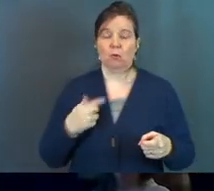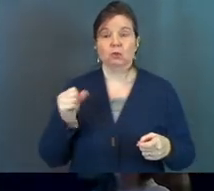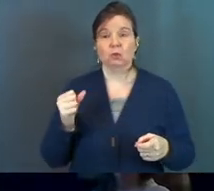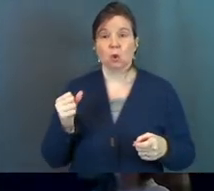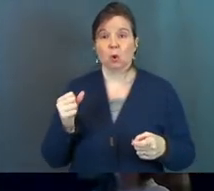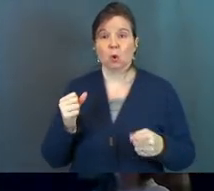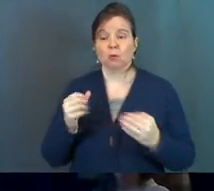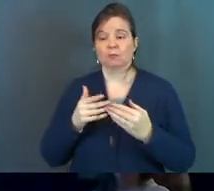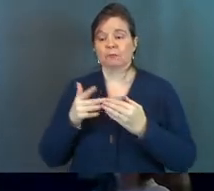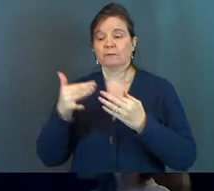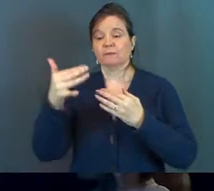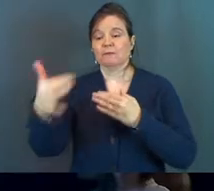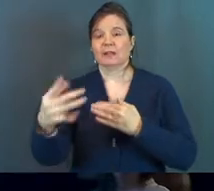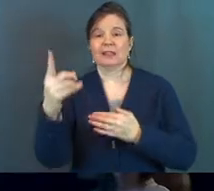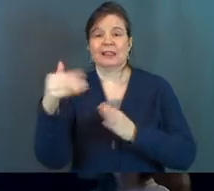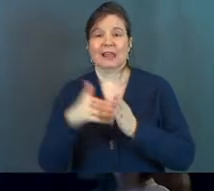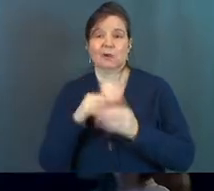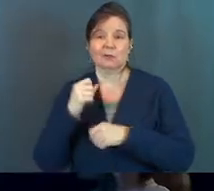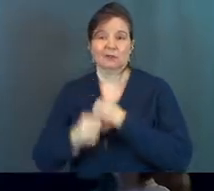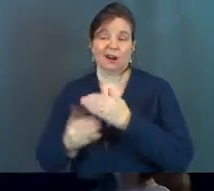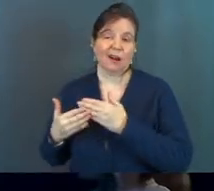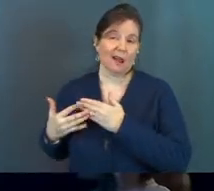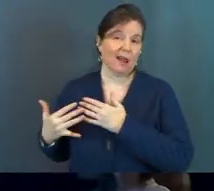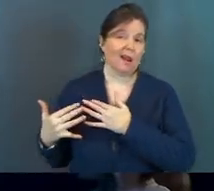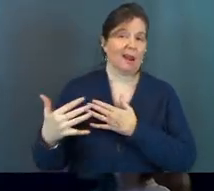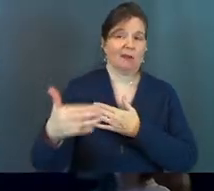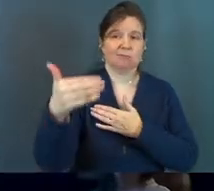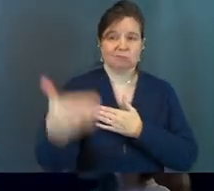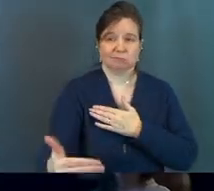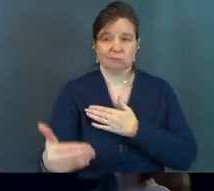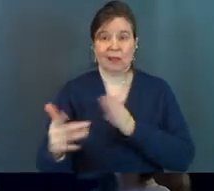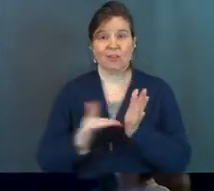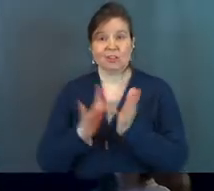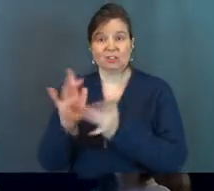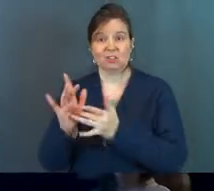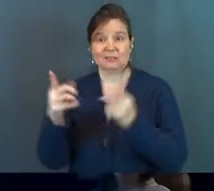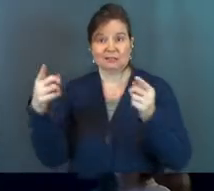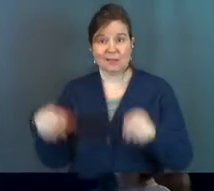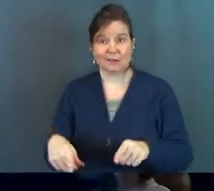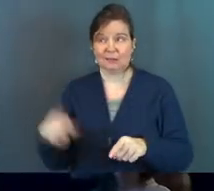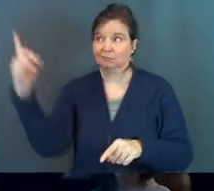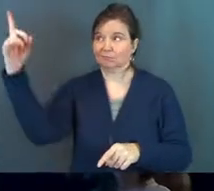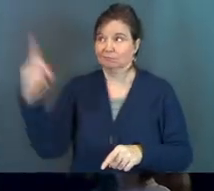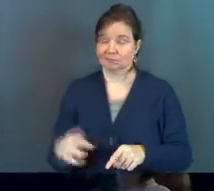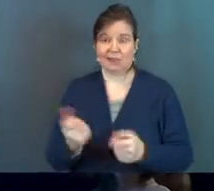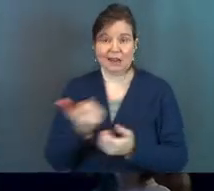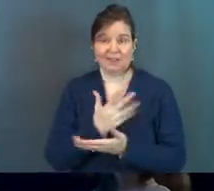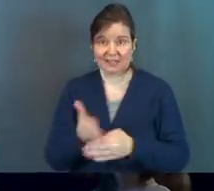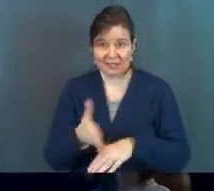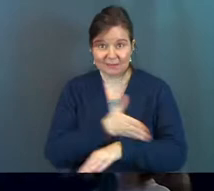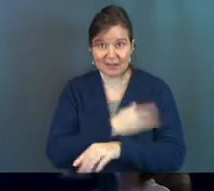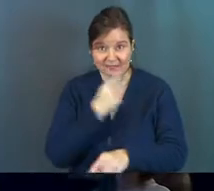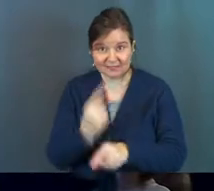So fast forward thousands of years. And then you get to Jesus and everything gets better. Amen?